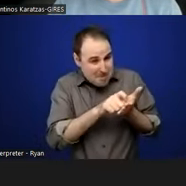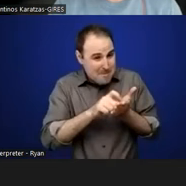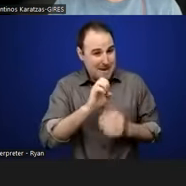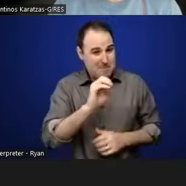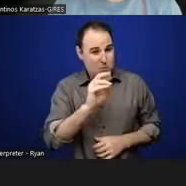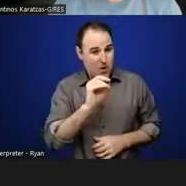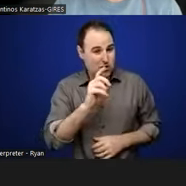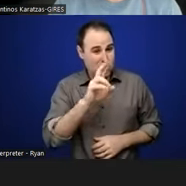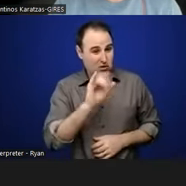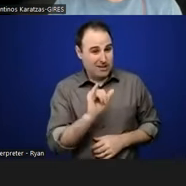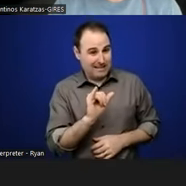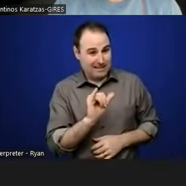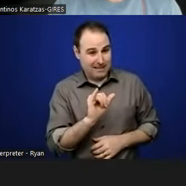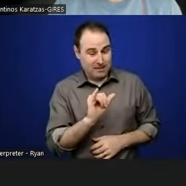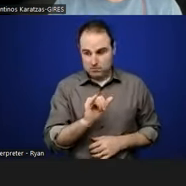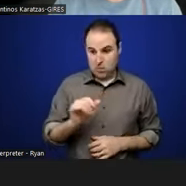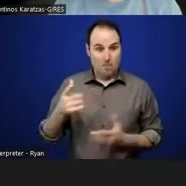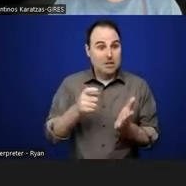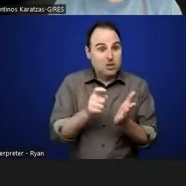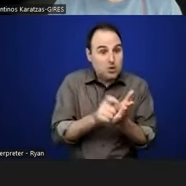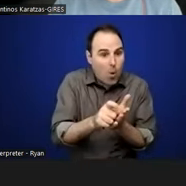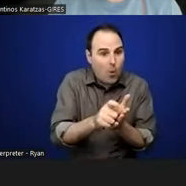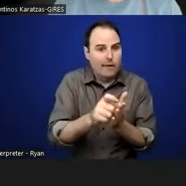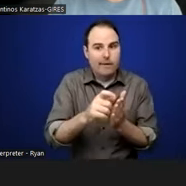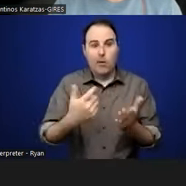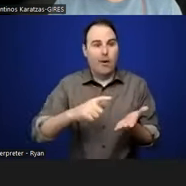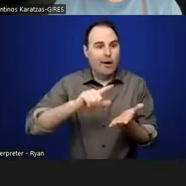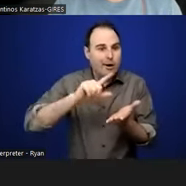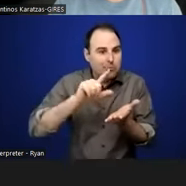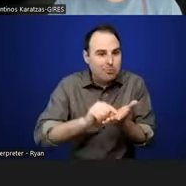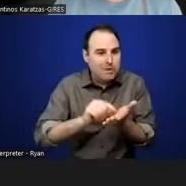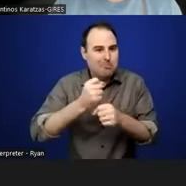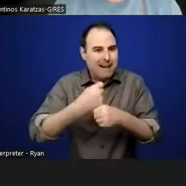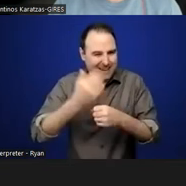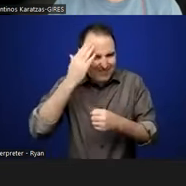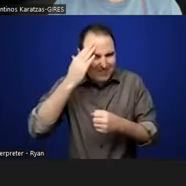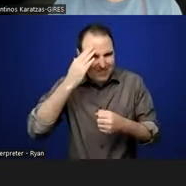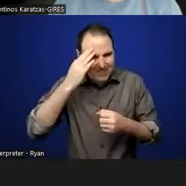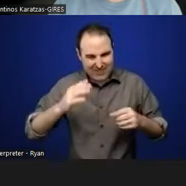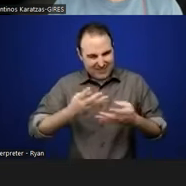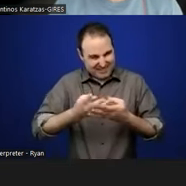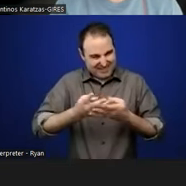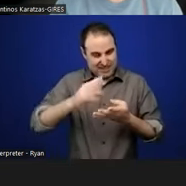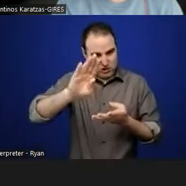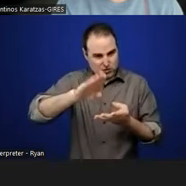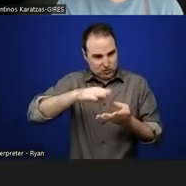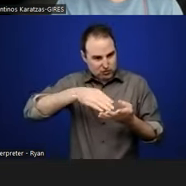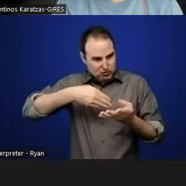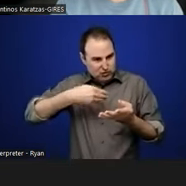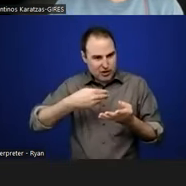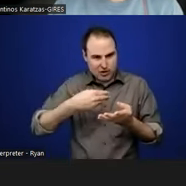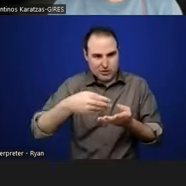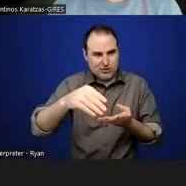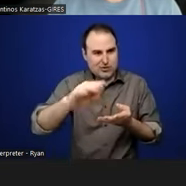sewing or what would it look like to bring printmaking, right. From using fruit, who knows, right. But when we start to see workshop